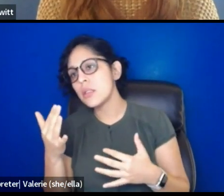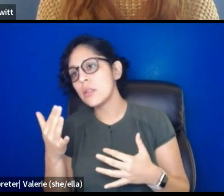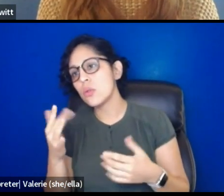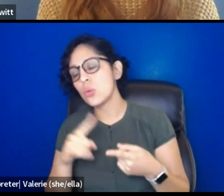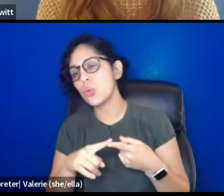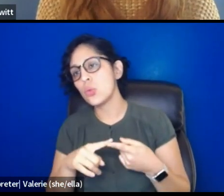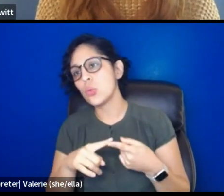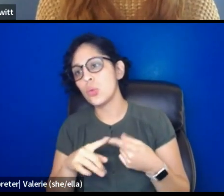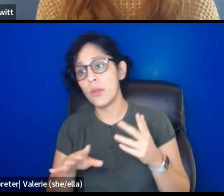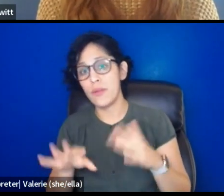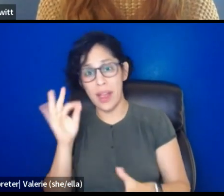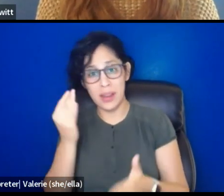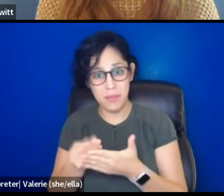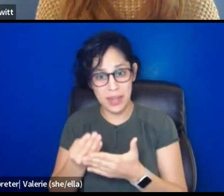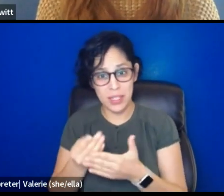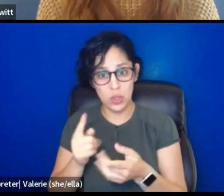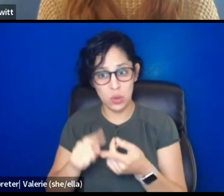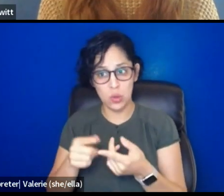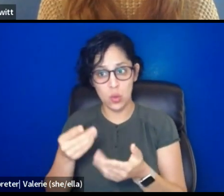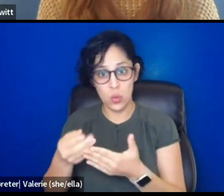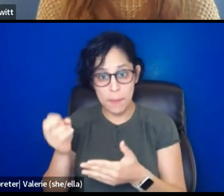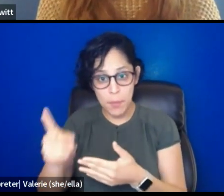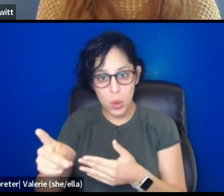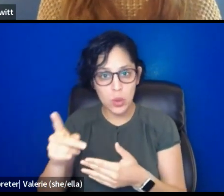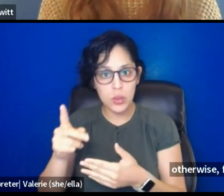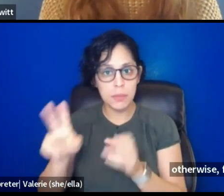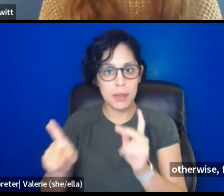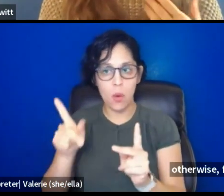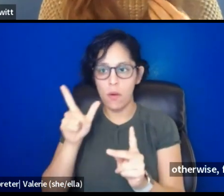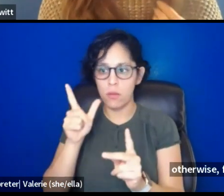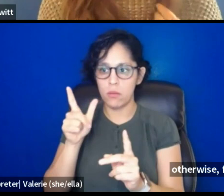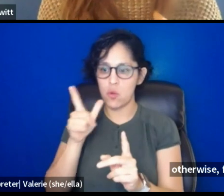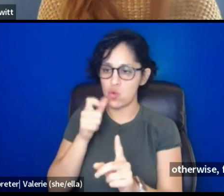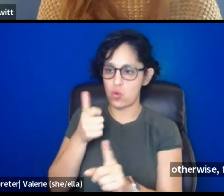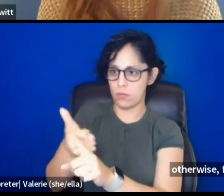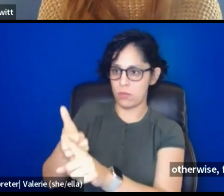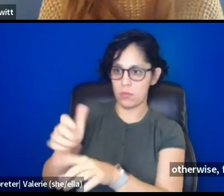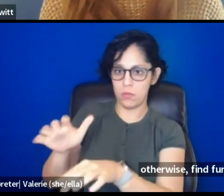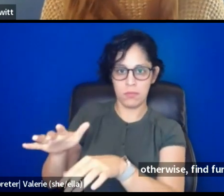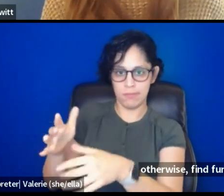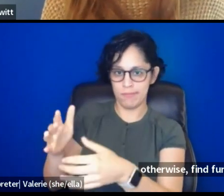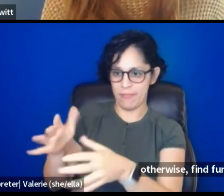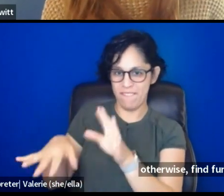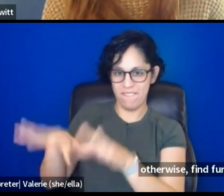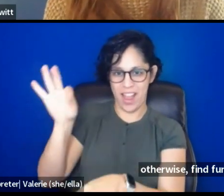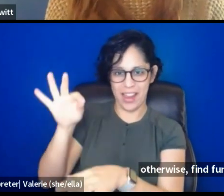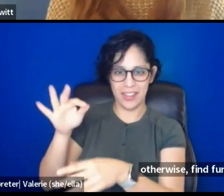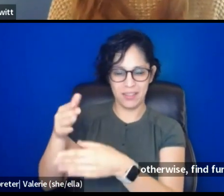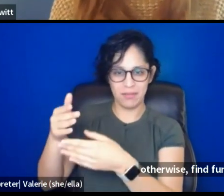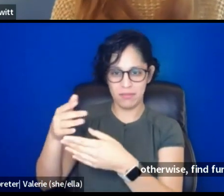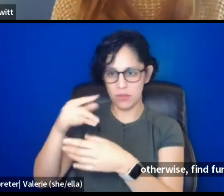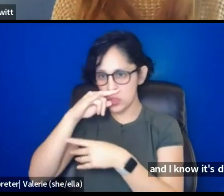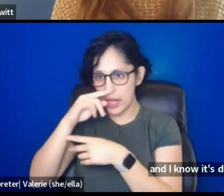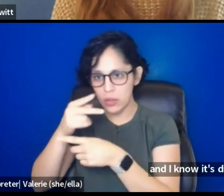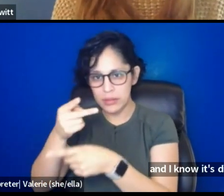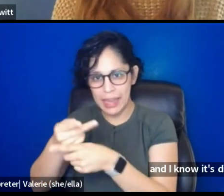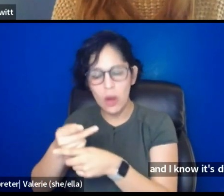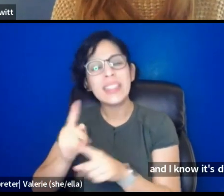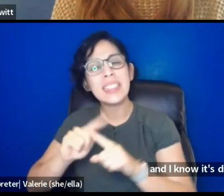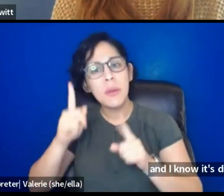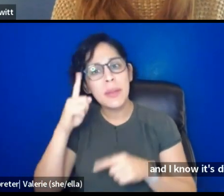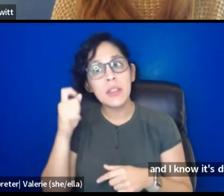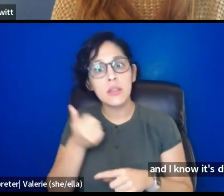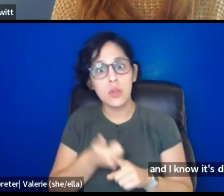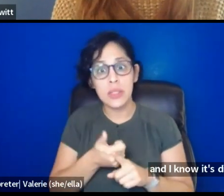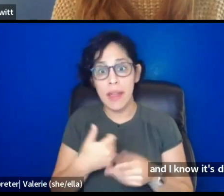otherwise find funds to reimburse people for childcare. Um, and I know it's different too, right? Cause when you have a baby, you, a lot of